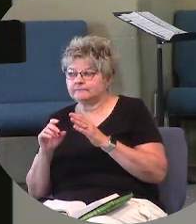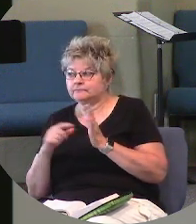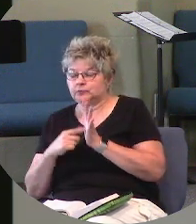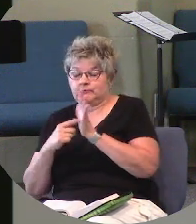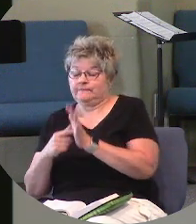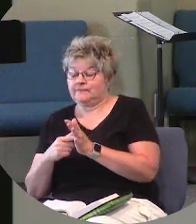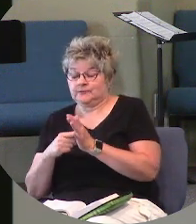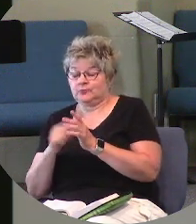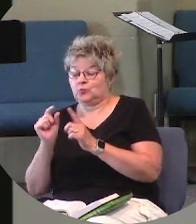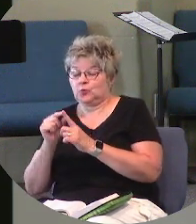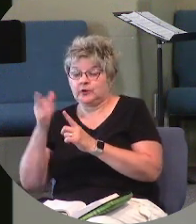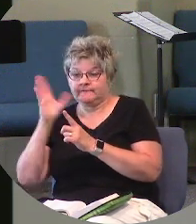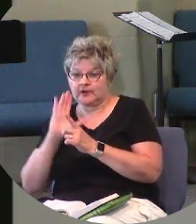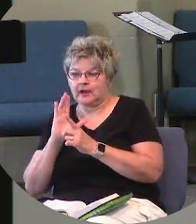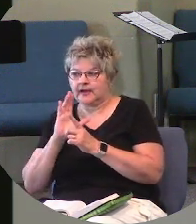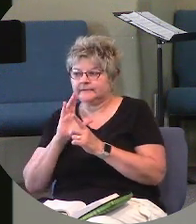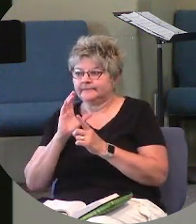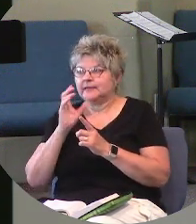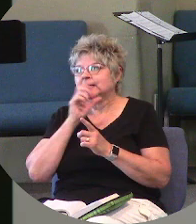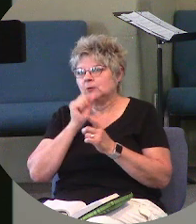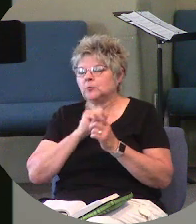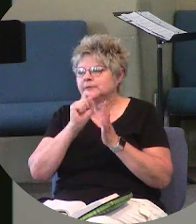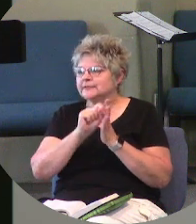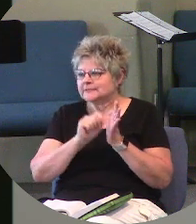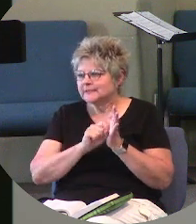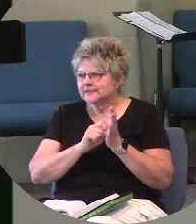the Old Testament it would be.